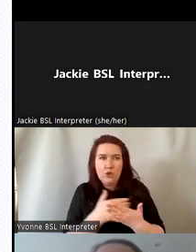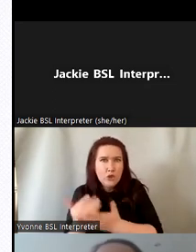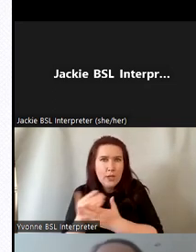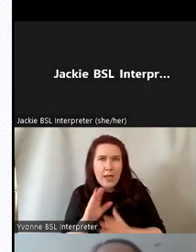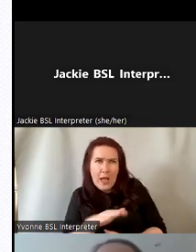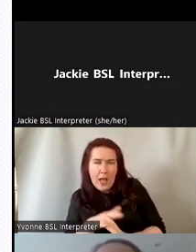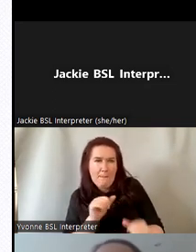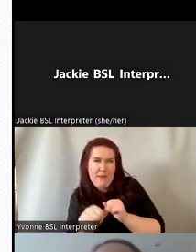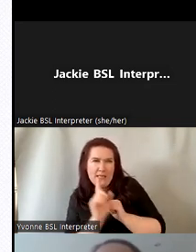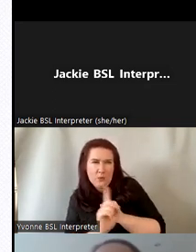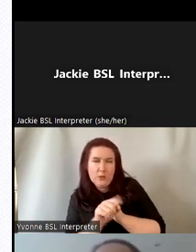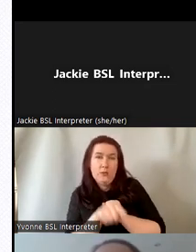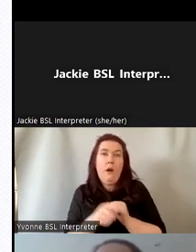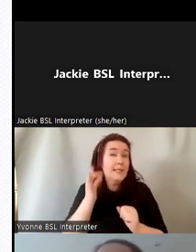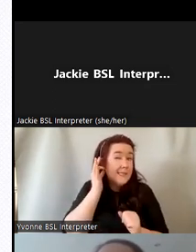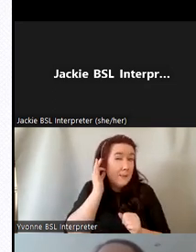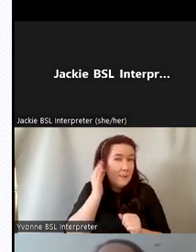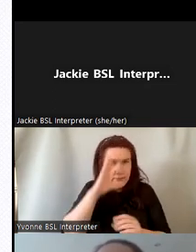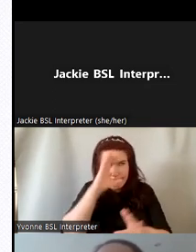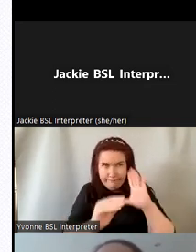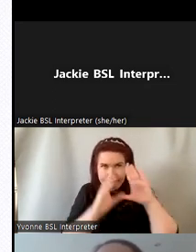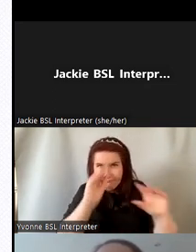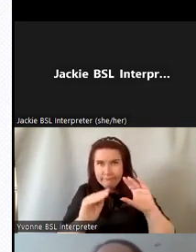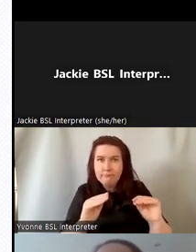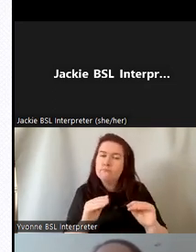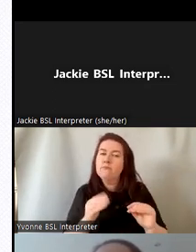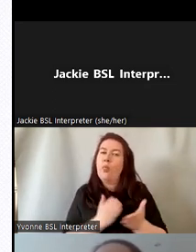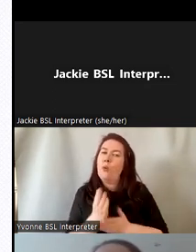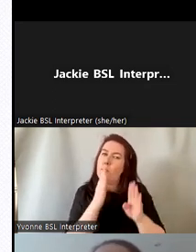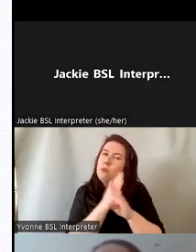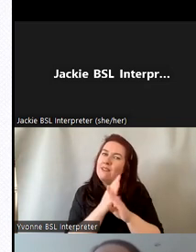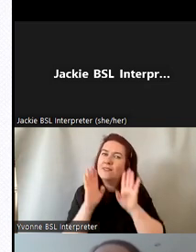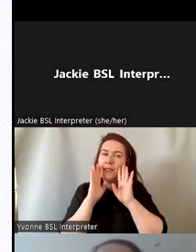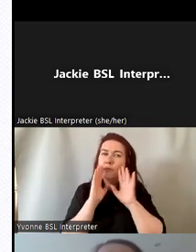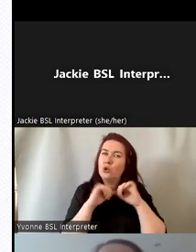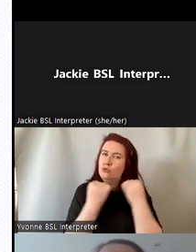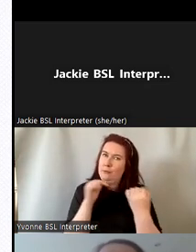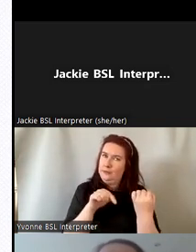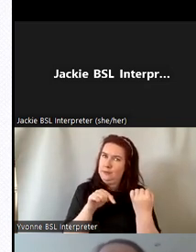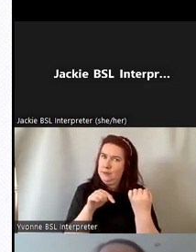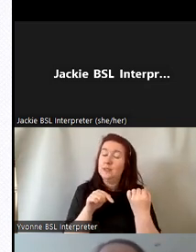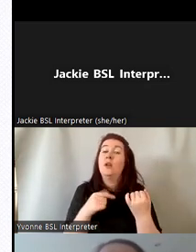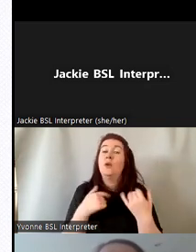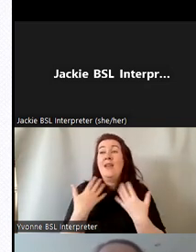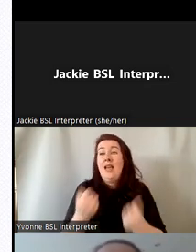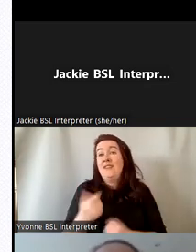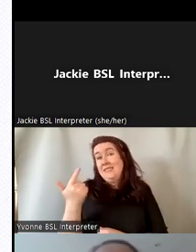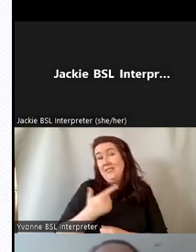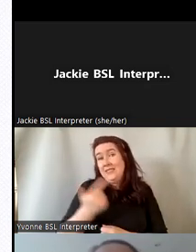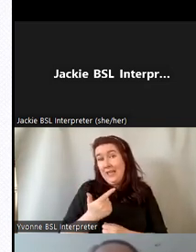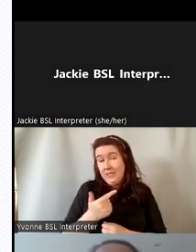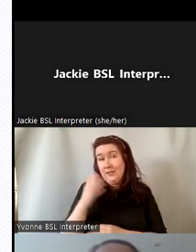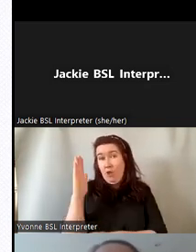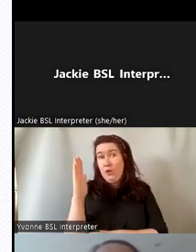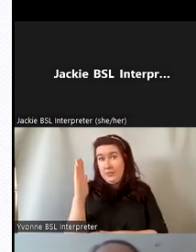wanted to and and over the course of the project we recruited 17 remote volunteers and a further